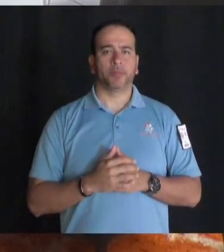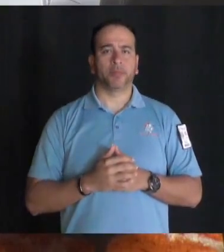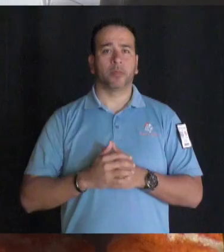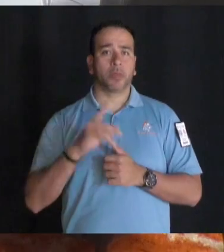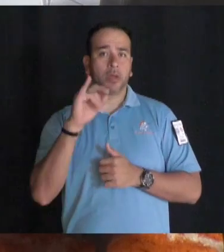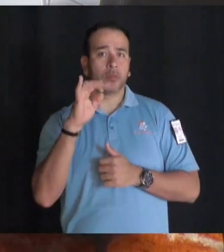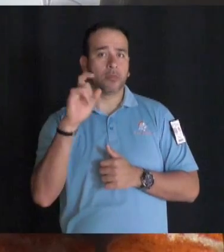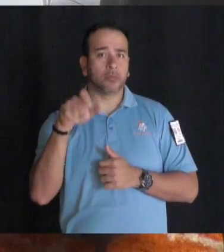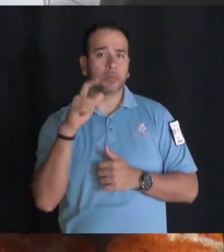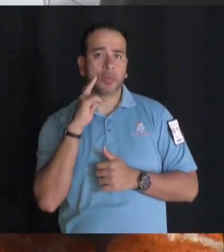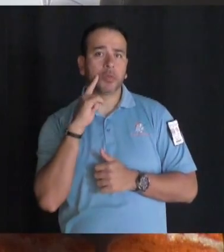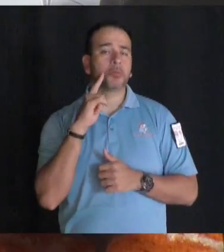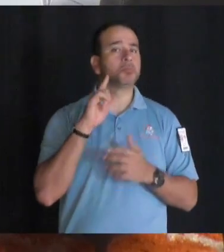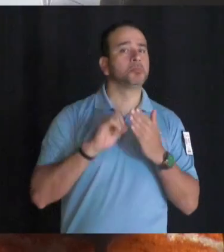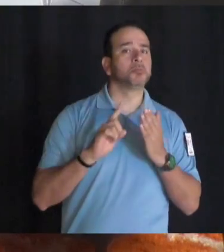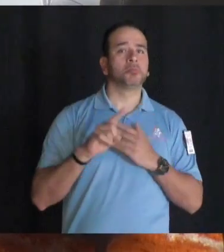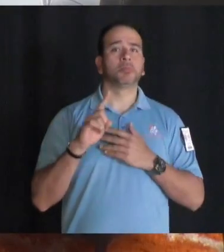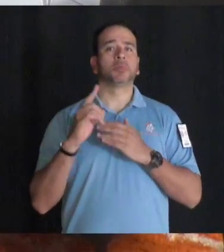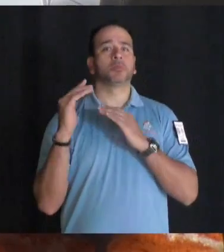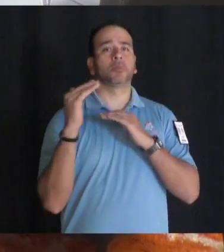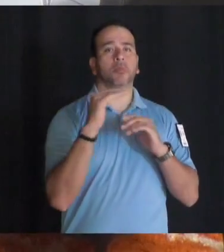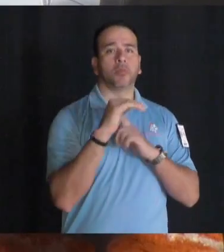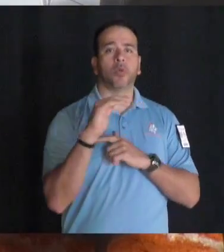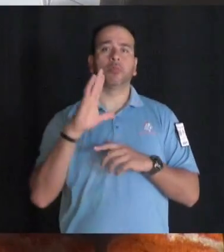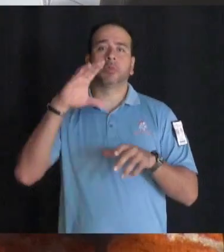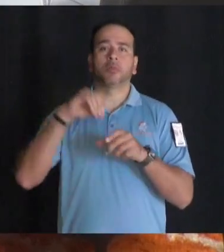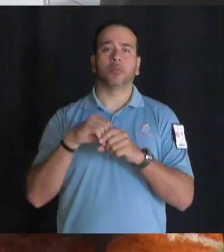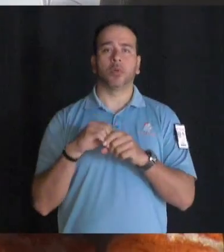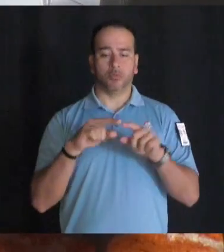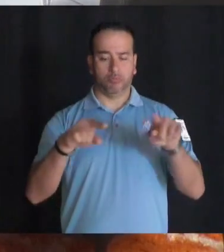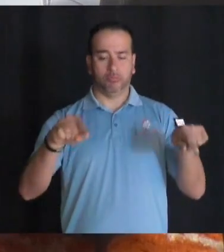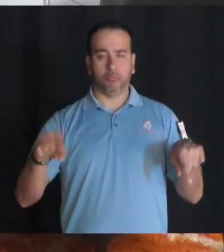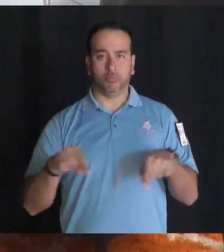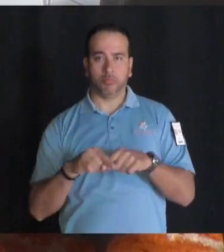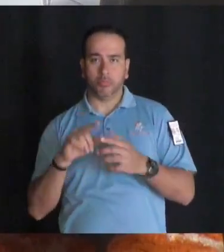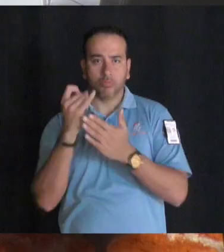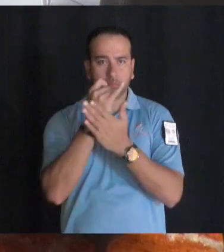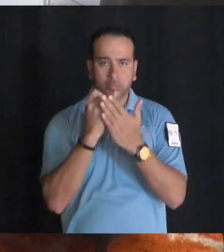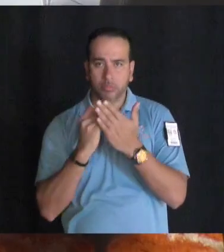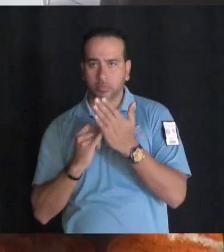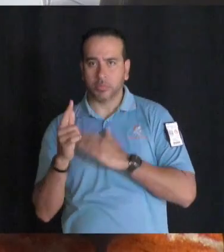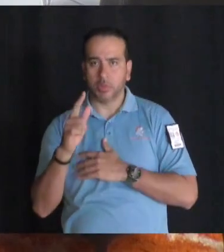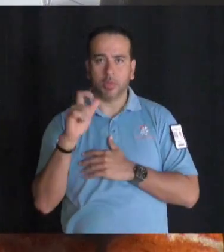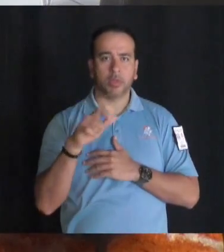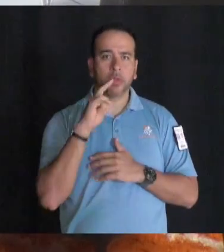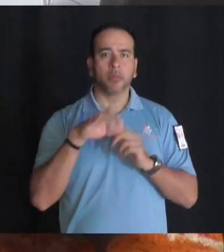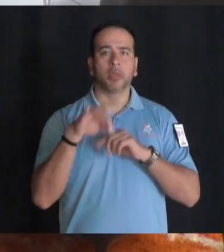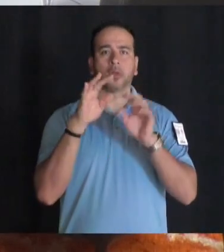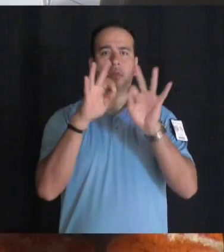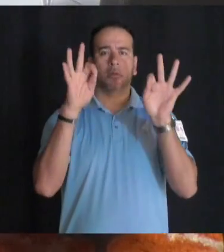If you would like to be considered for a block to participate in the chalk drawings in this year's Boone Art Show, you need to pick up the form